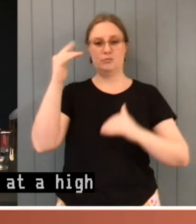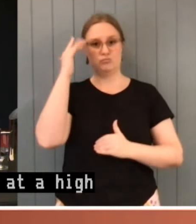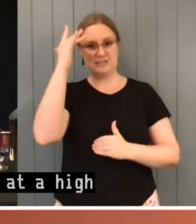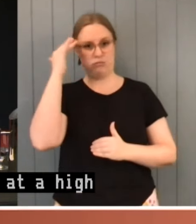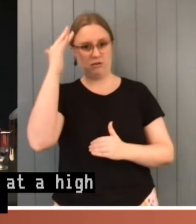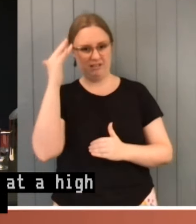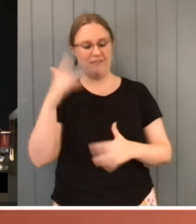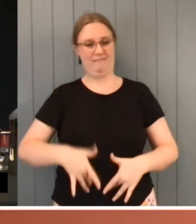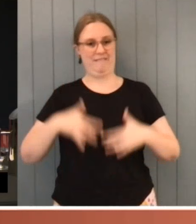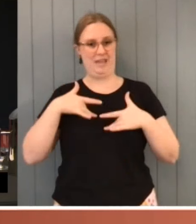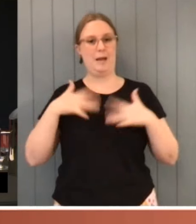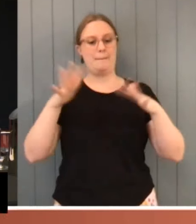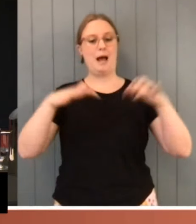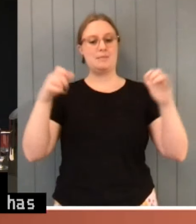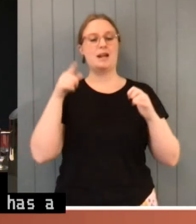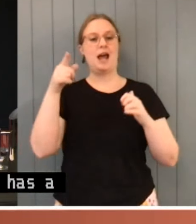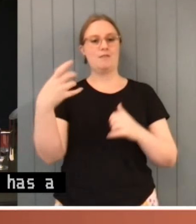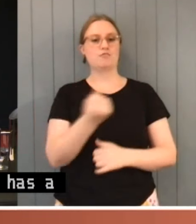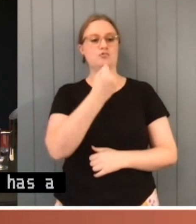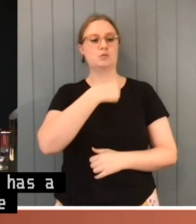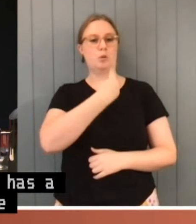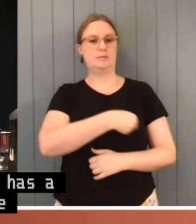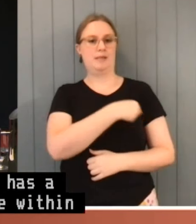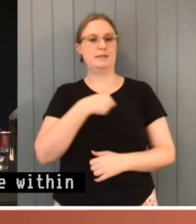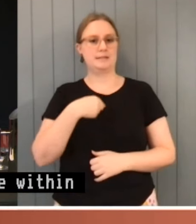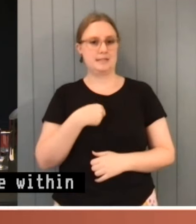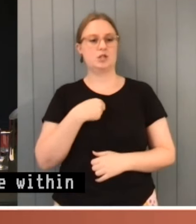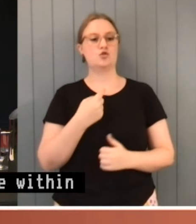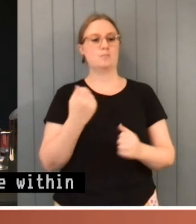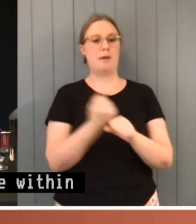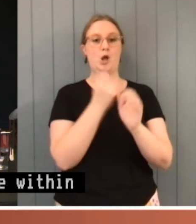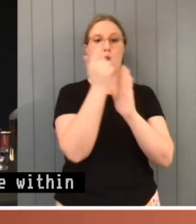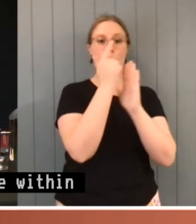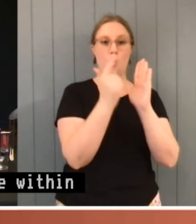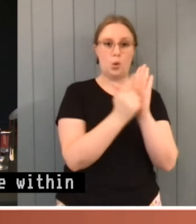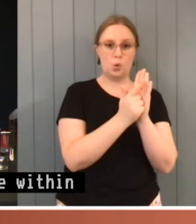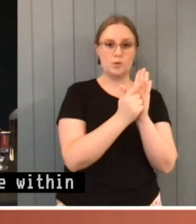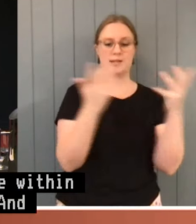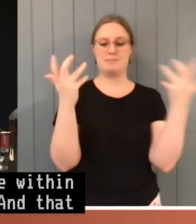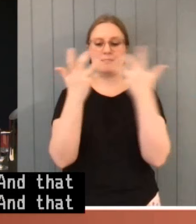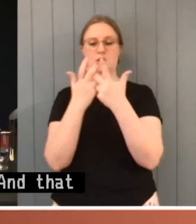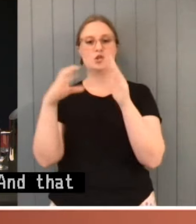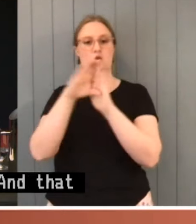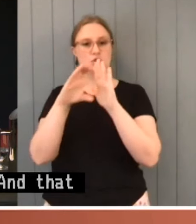legislate within the limits of its powers, and that means informing itself about the limits of its powers.